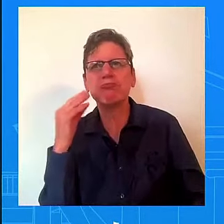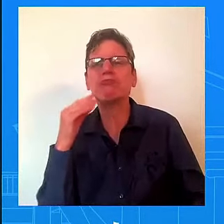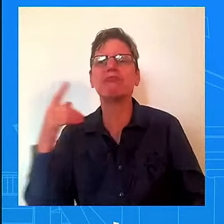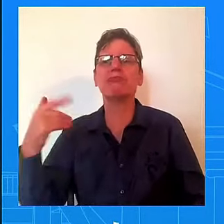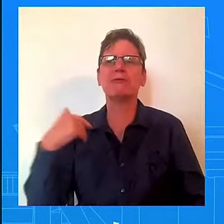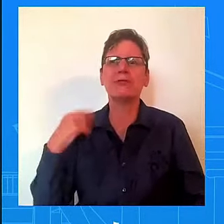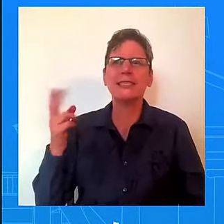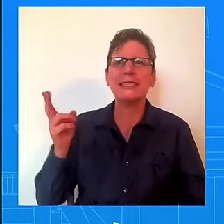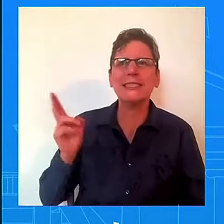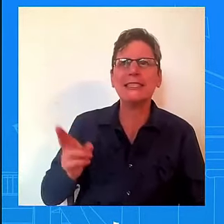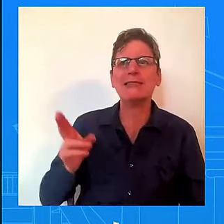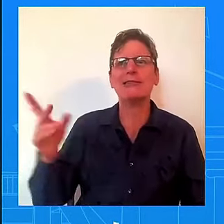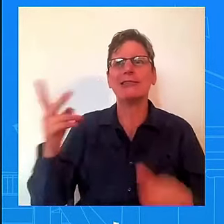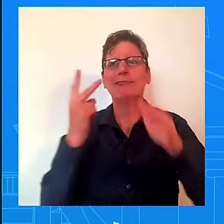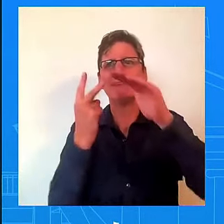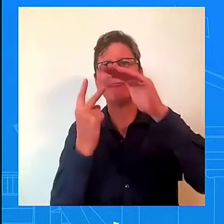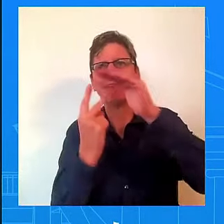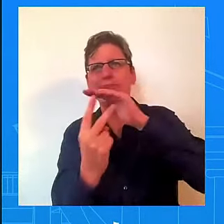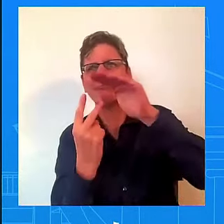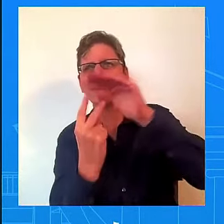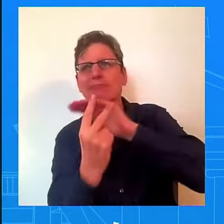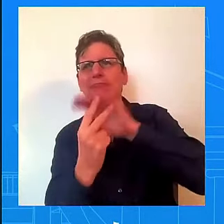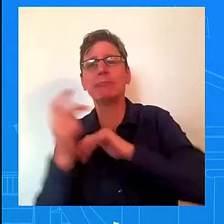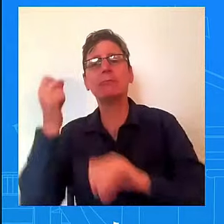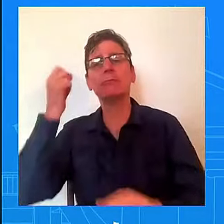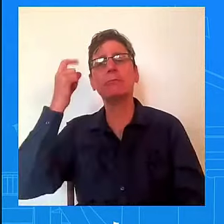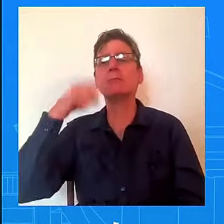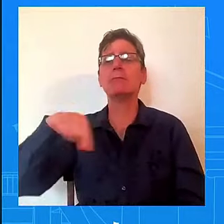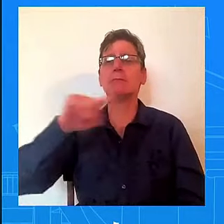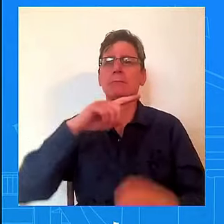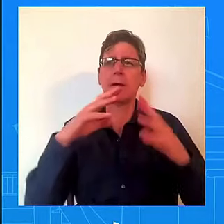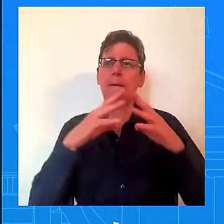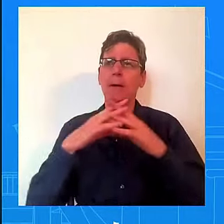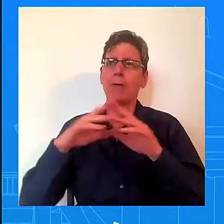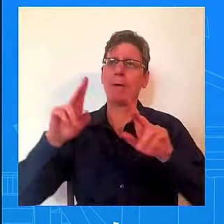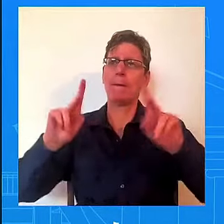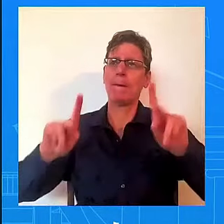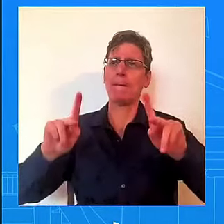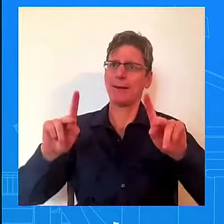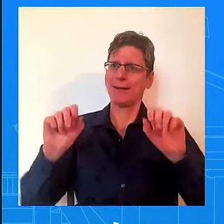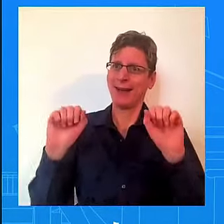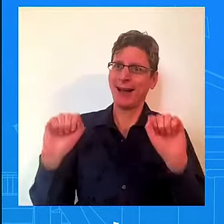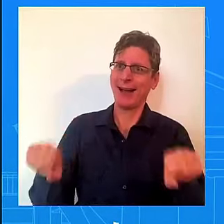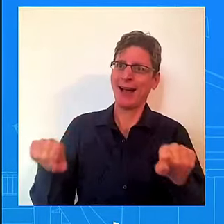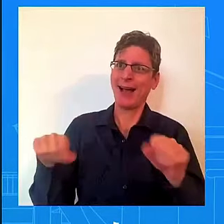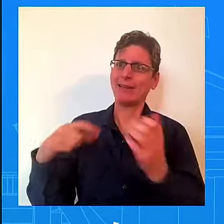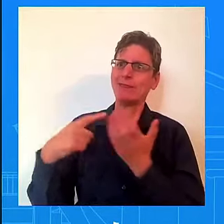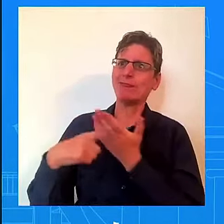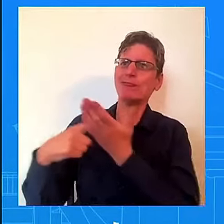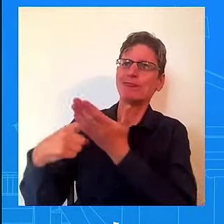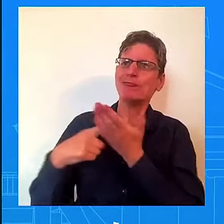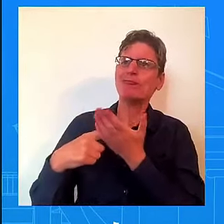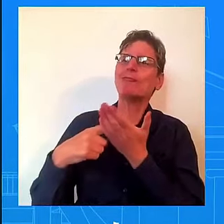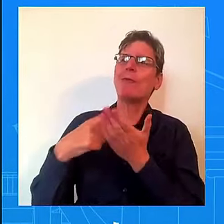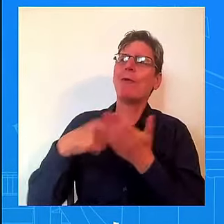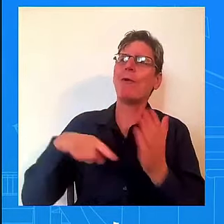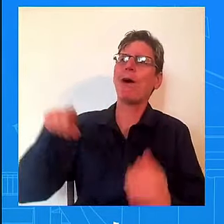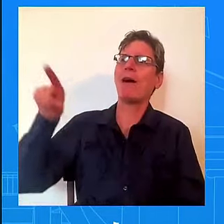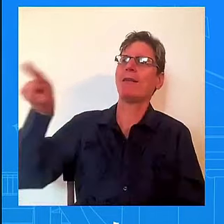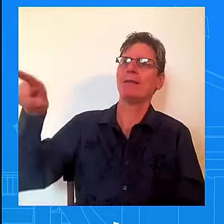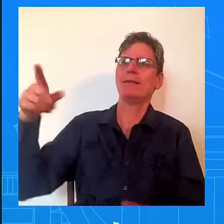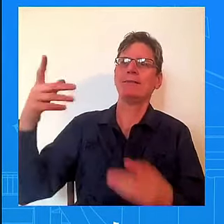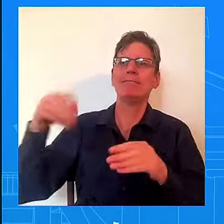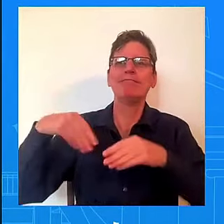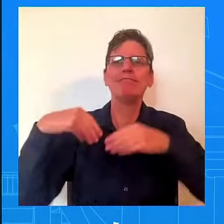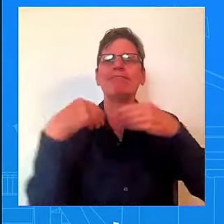he can speak to the partnership that he's had with the Vice President for three and a half years. I think that's important. Okay, Karen. Thanks. Congress is set to come back to